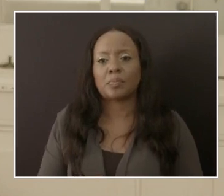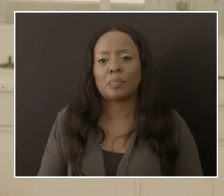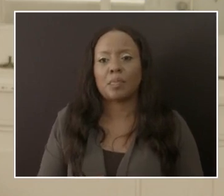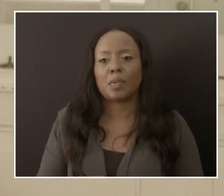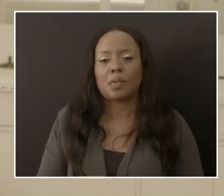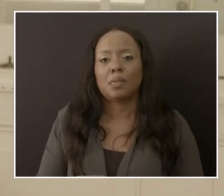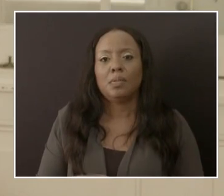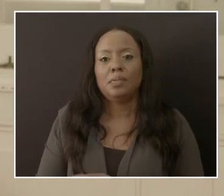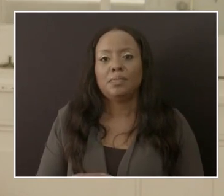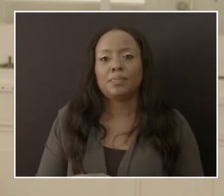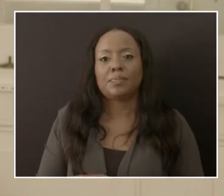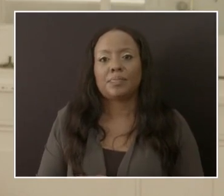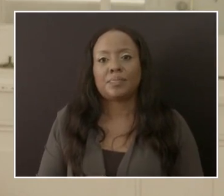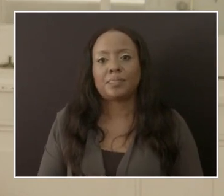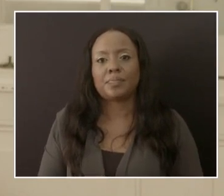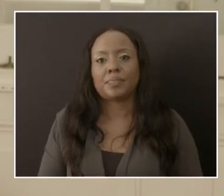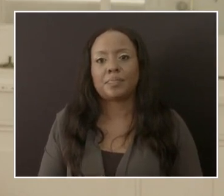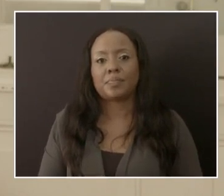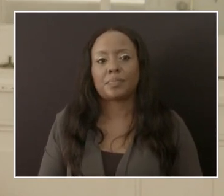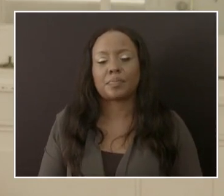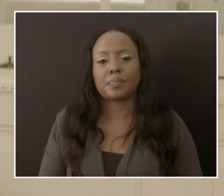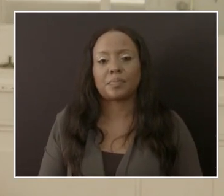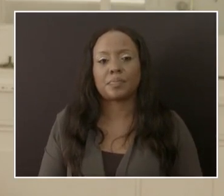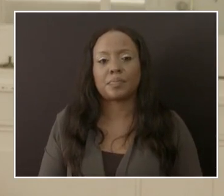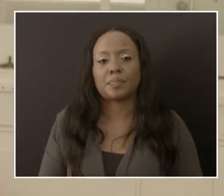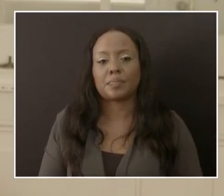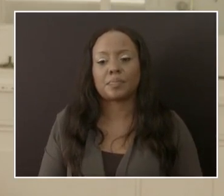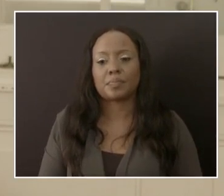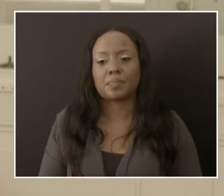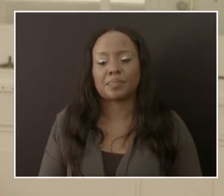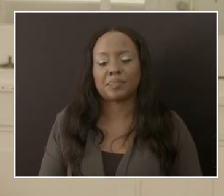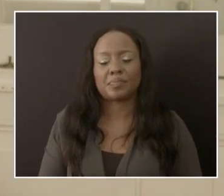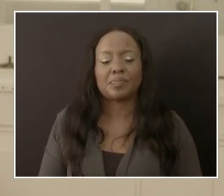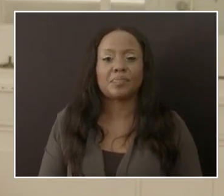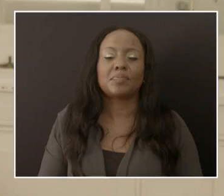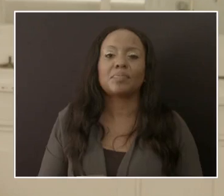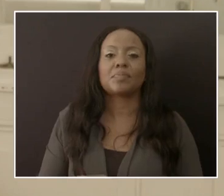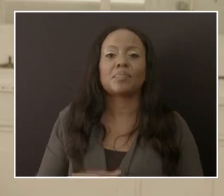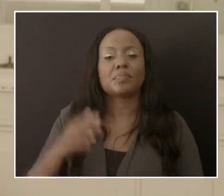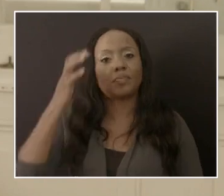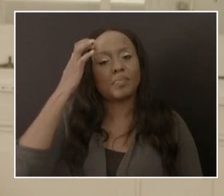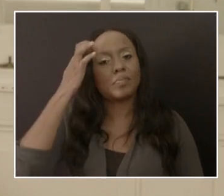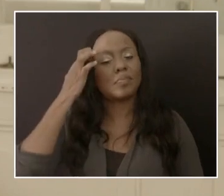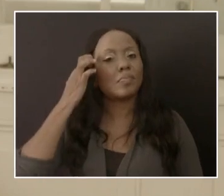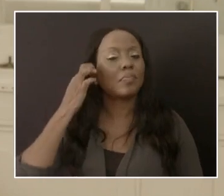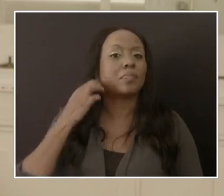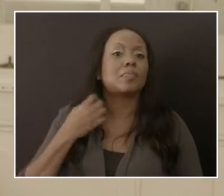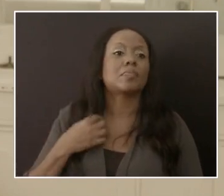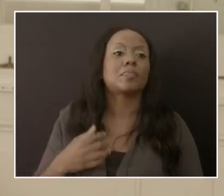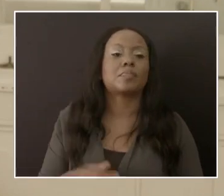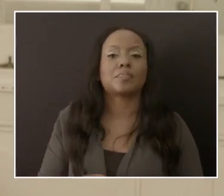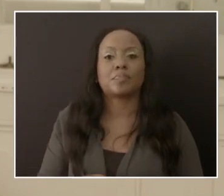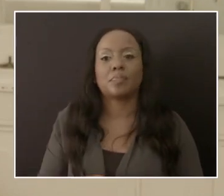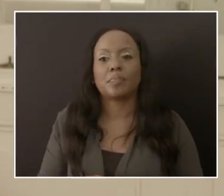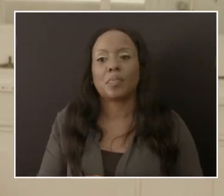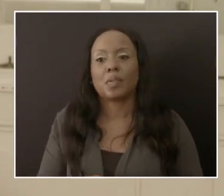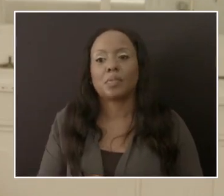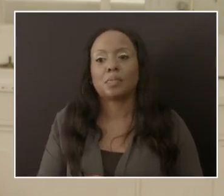Barbados cannot, if we are part of a global village of countries,